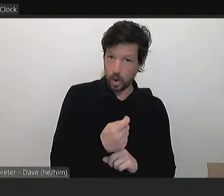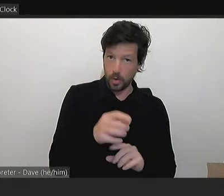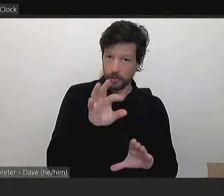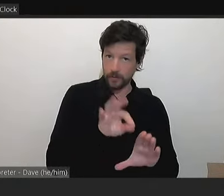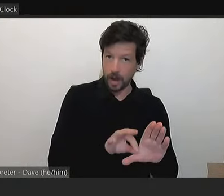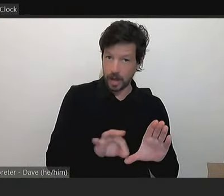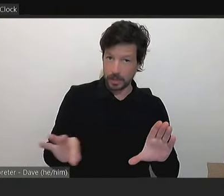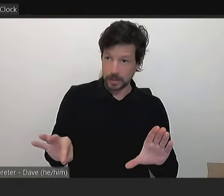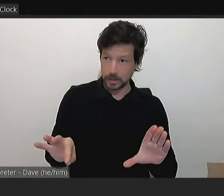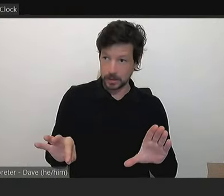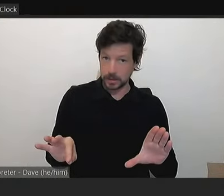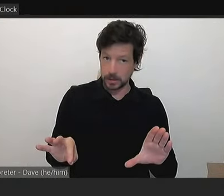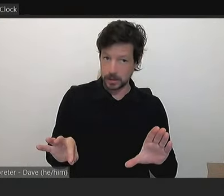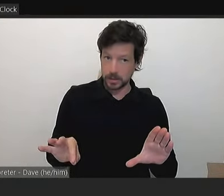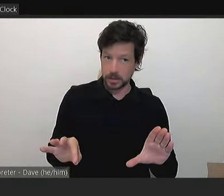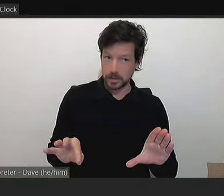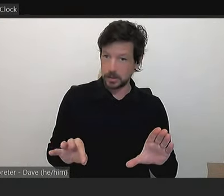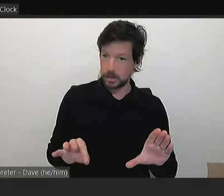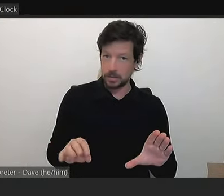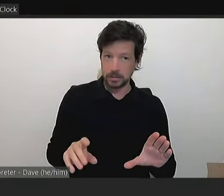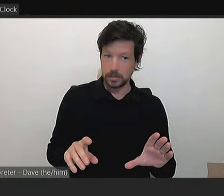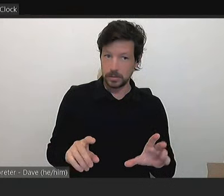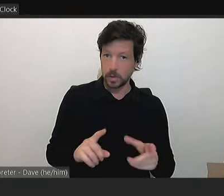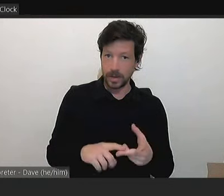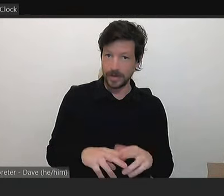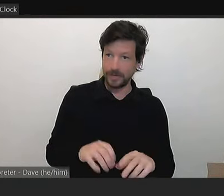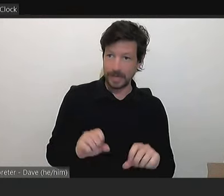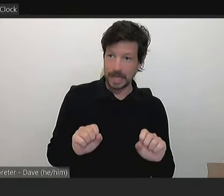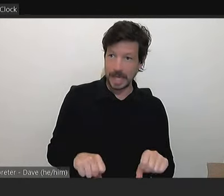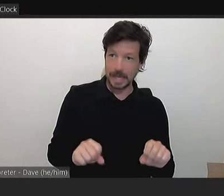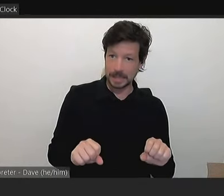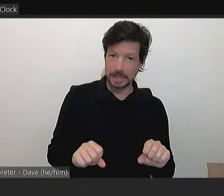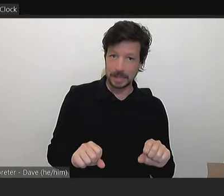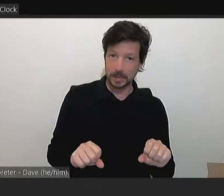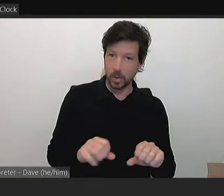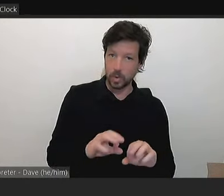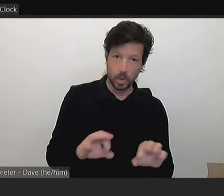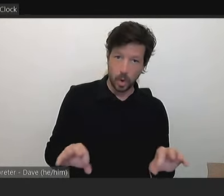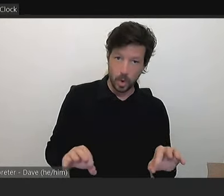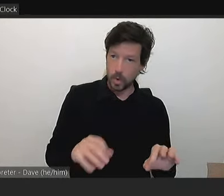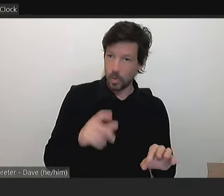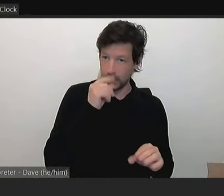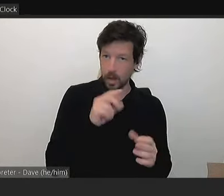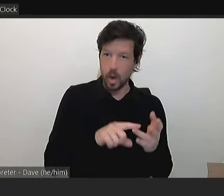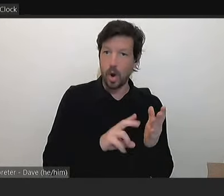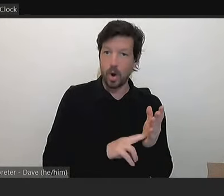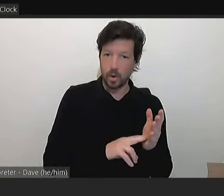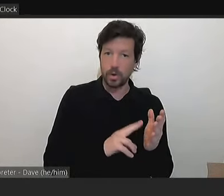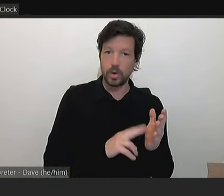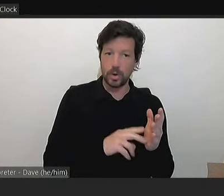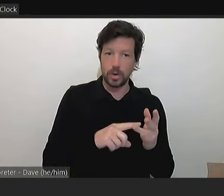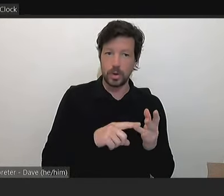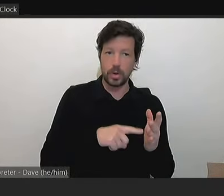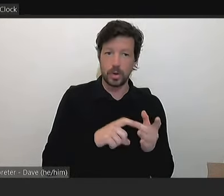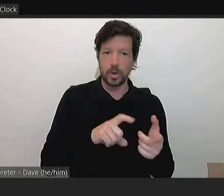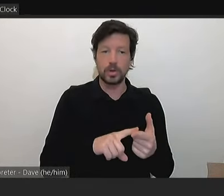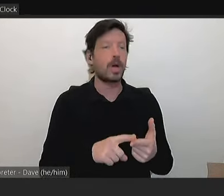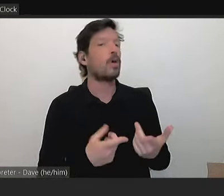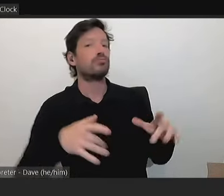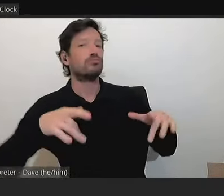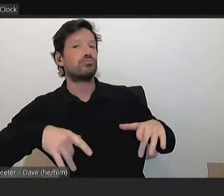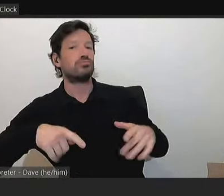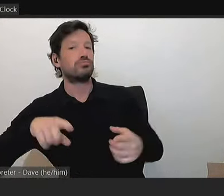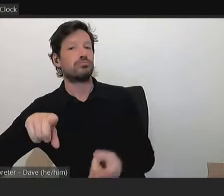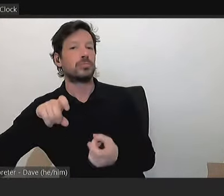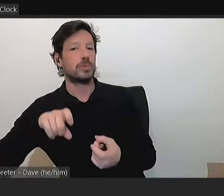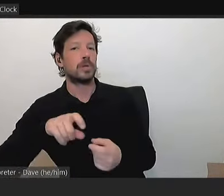And if we haven't, that's fine. We can take on notice when we'll be able to do that. Thanks for the clarification. Through you, Mayor. No, we haven't engaged a golf architect for that piece of